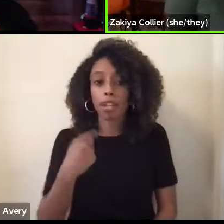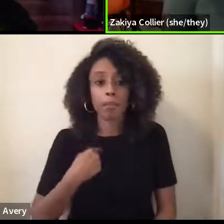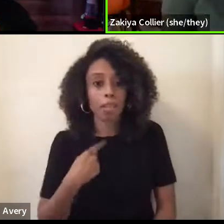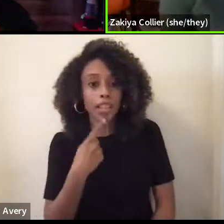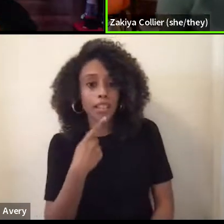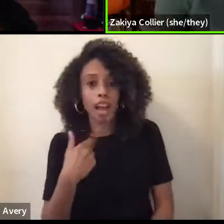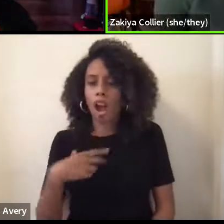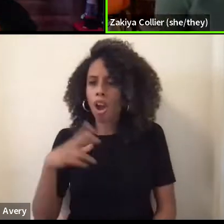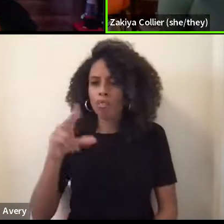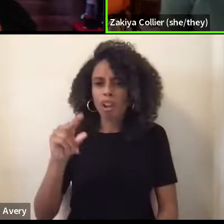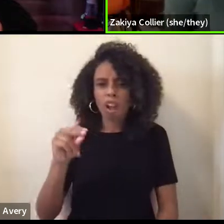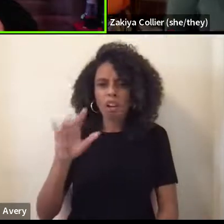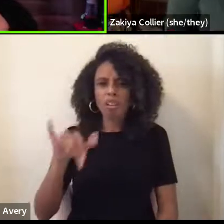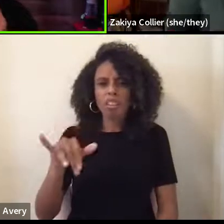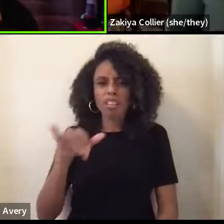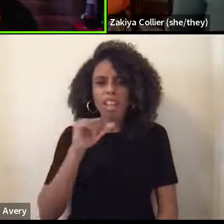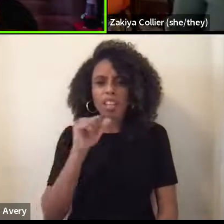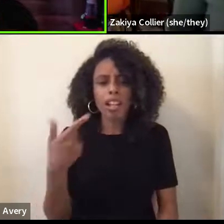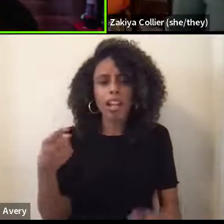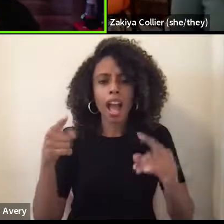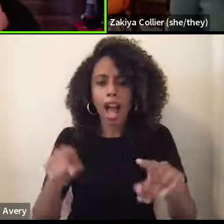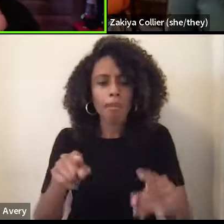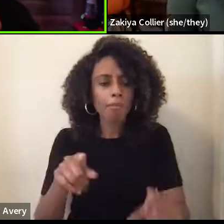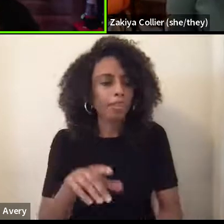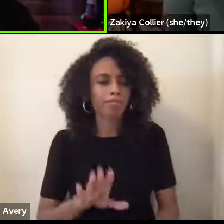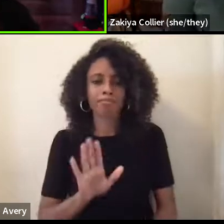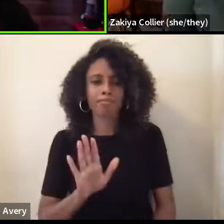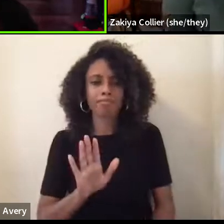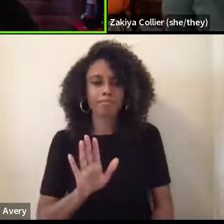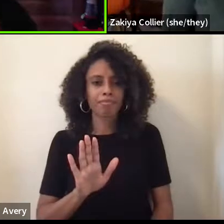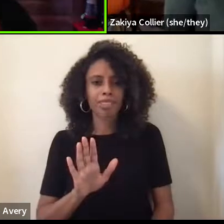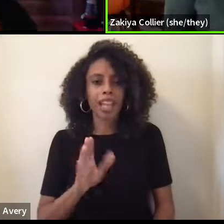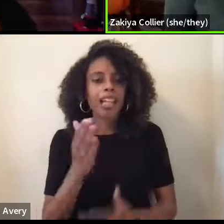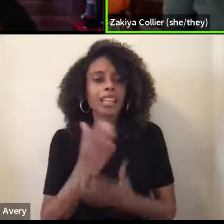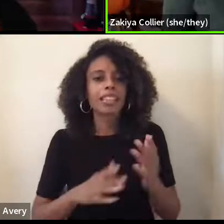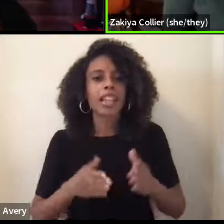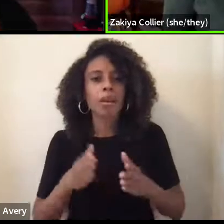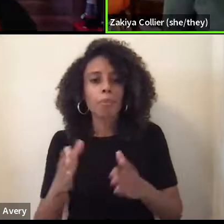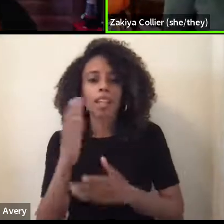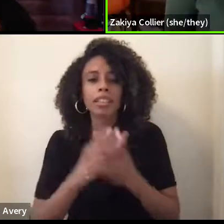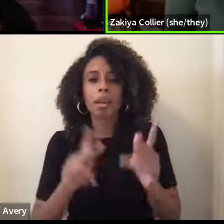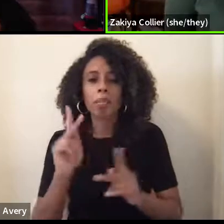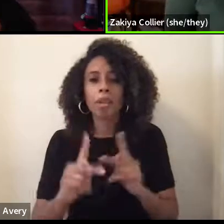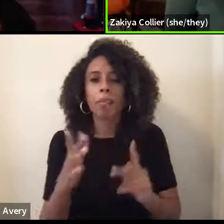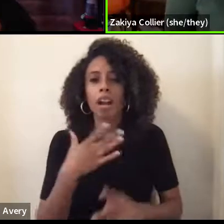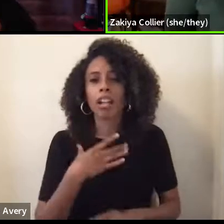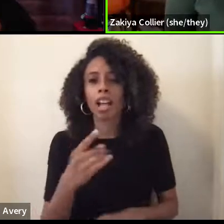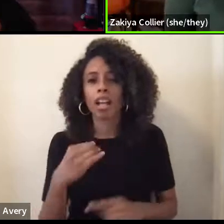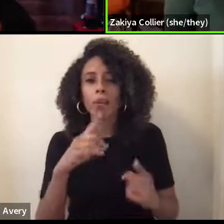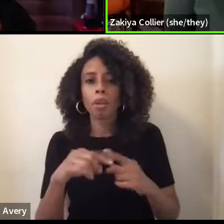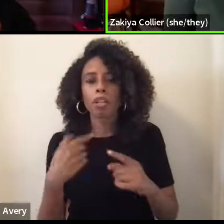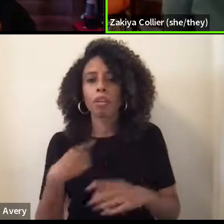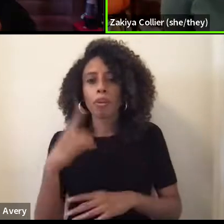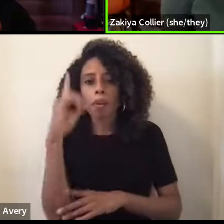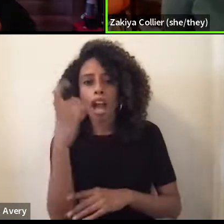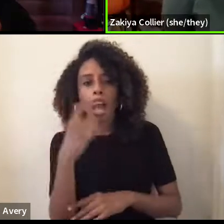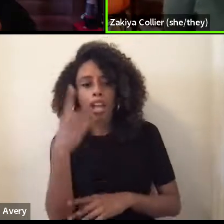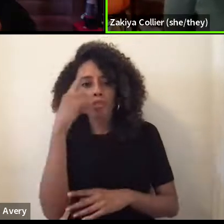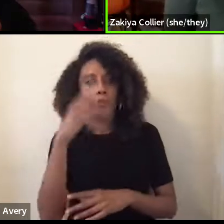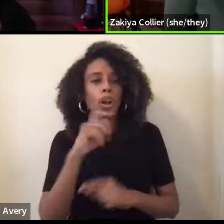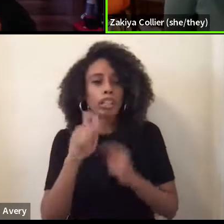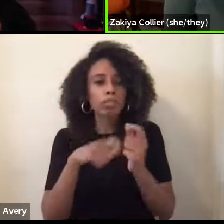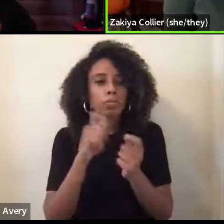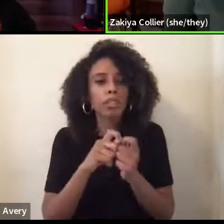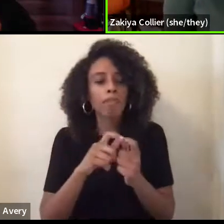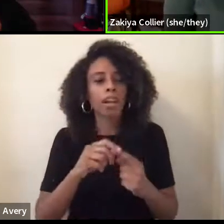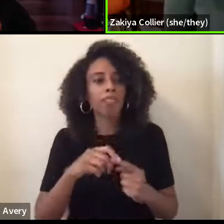this is not what happened, you know, in the same way that some people are like, you know, when you, when you ask for a specific type of care and you're at